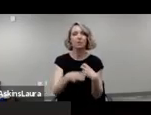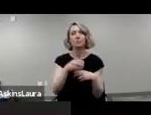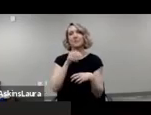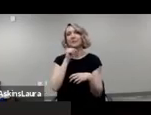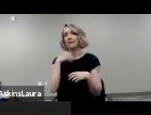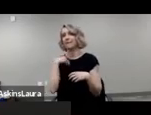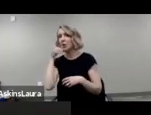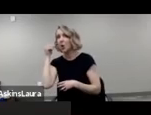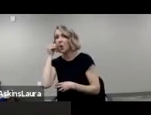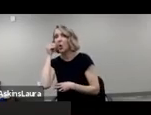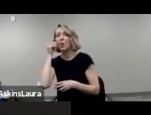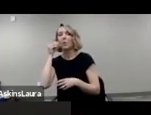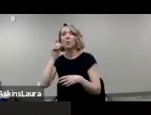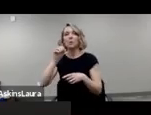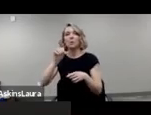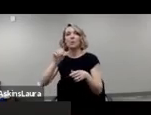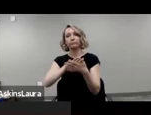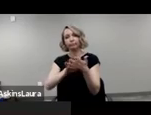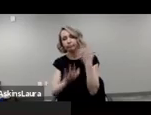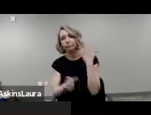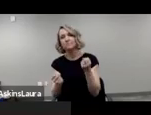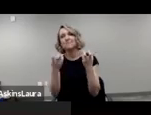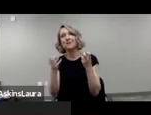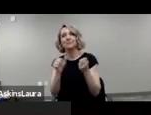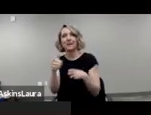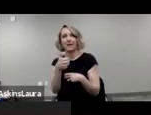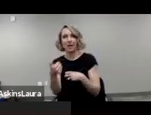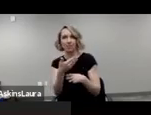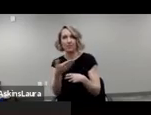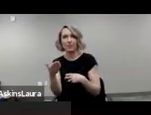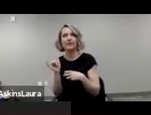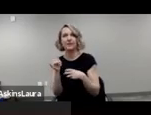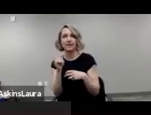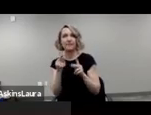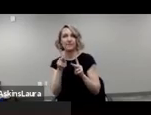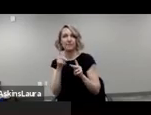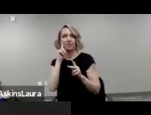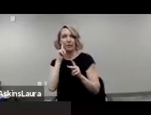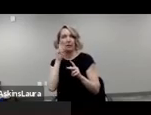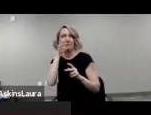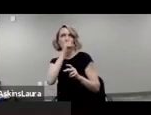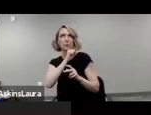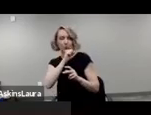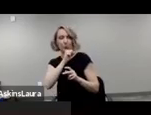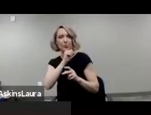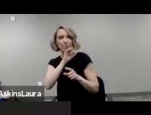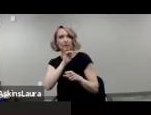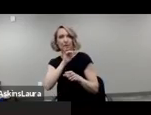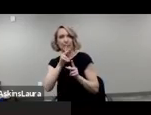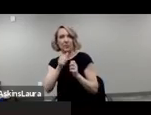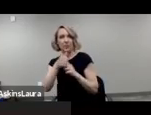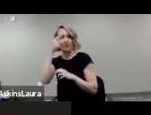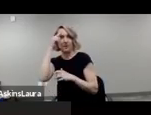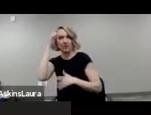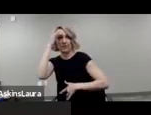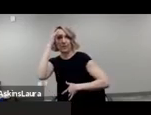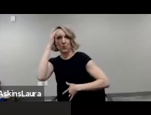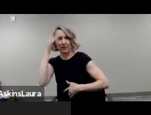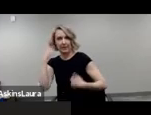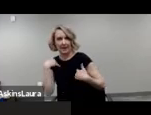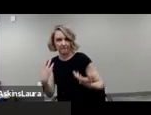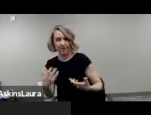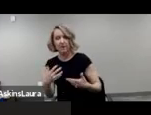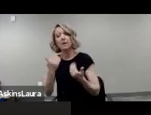obviously nimbyism pushes people with severe mental illness to the margins of society, limiting their public